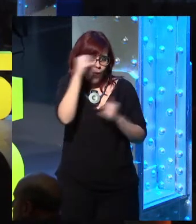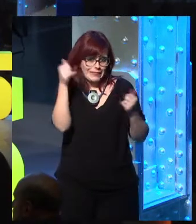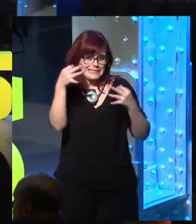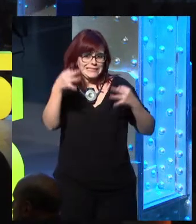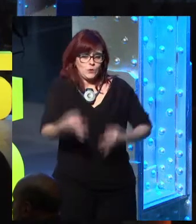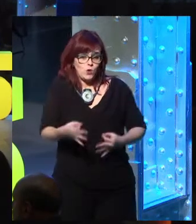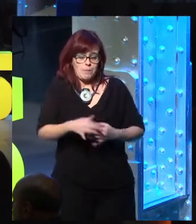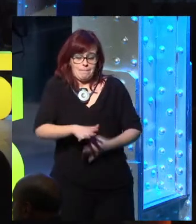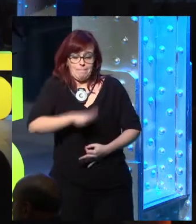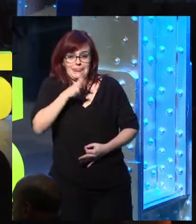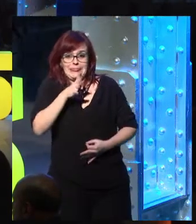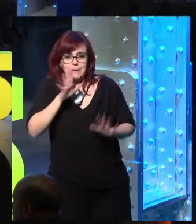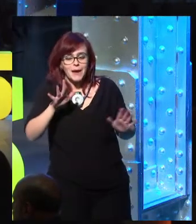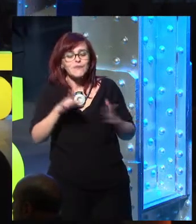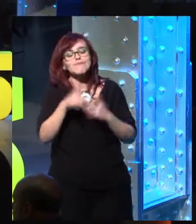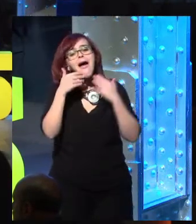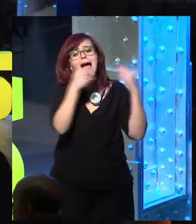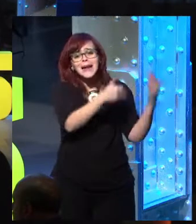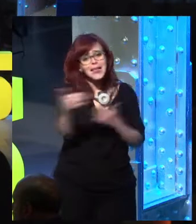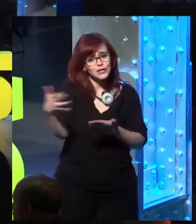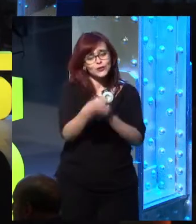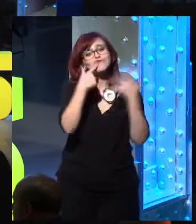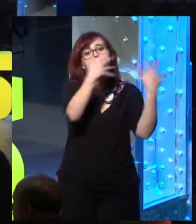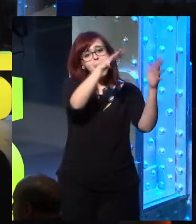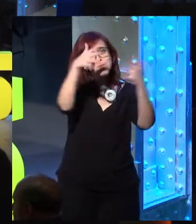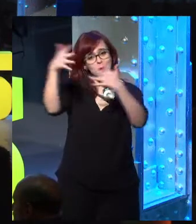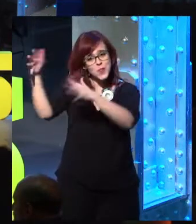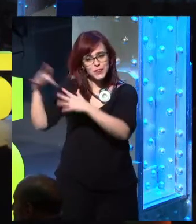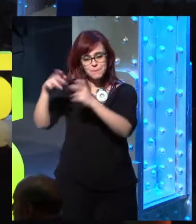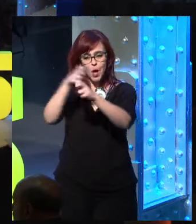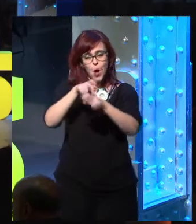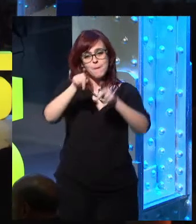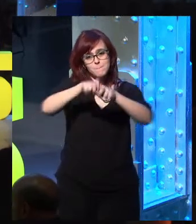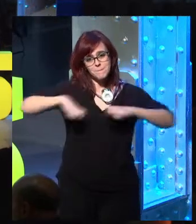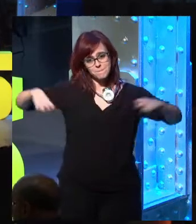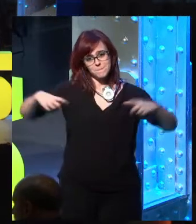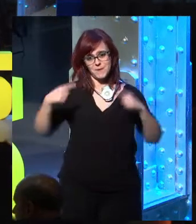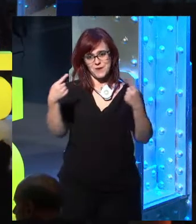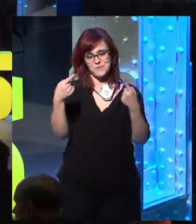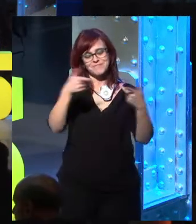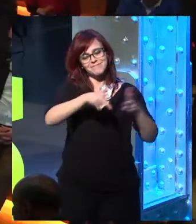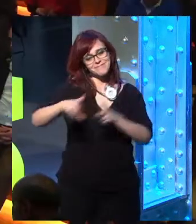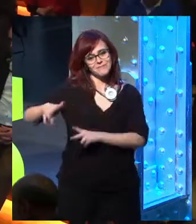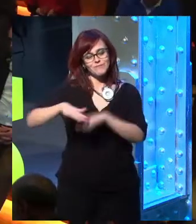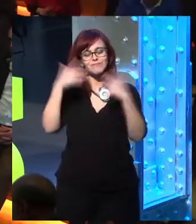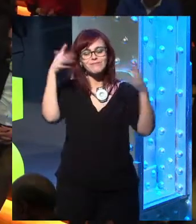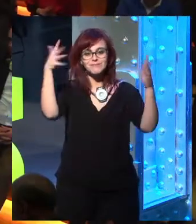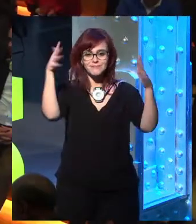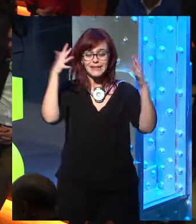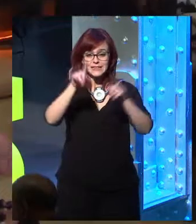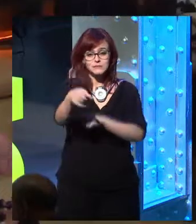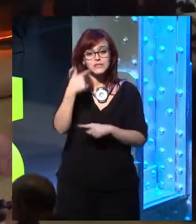names because I'm sure that I would forget some names, but thank you very much to all of you. A big round of applause, please, they are sat down here in the first row.